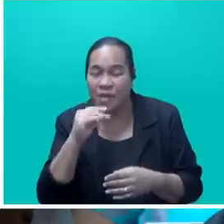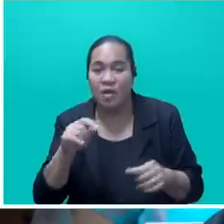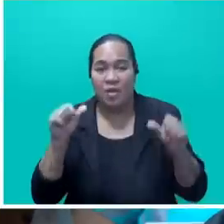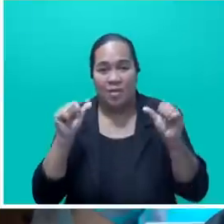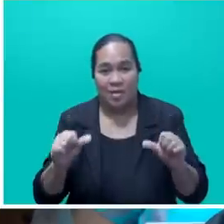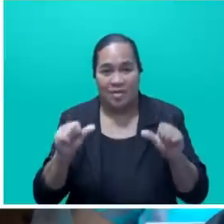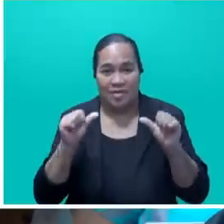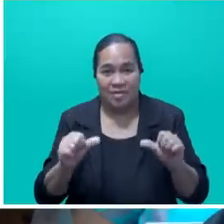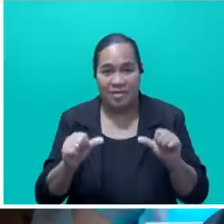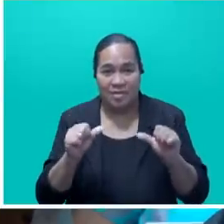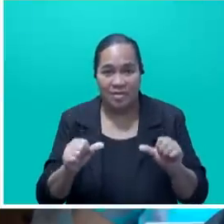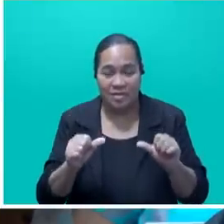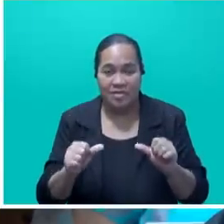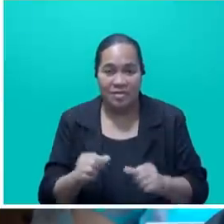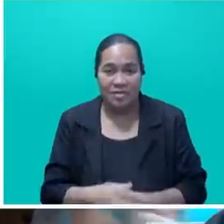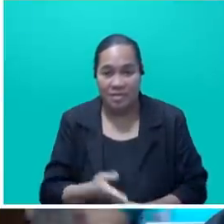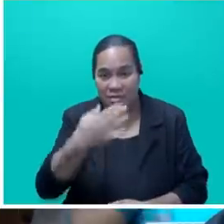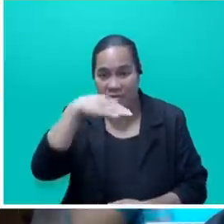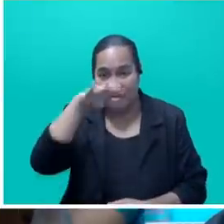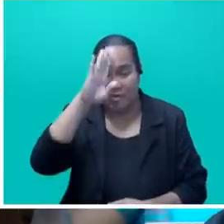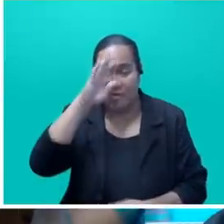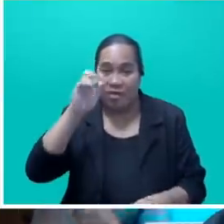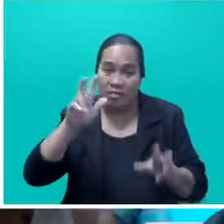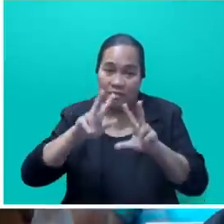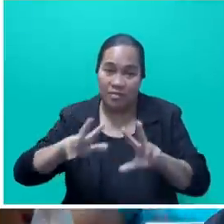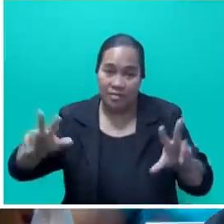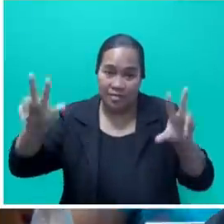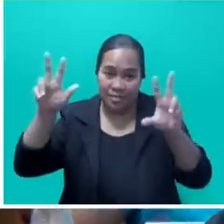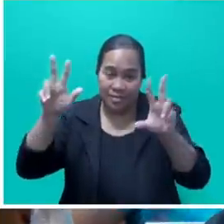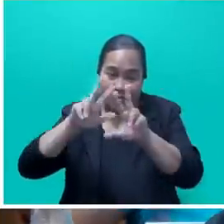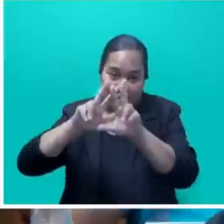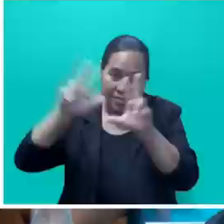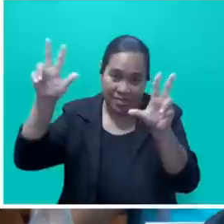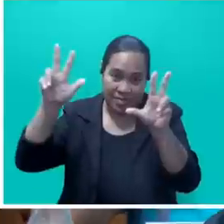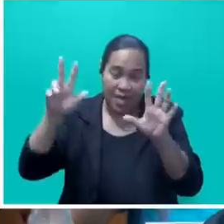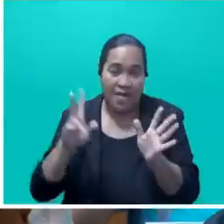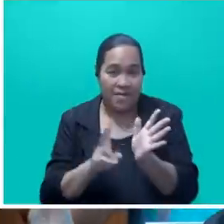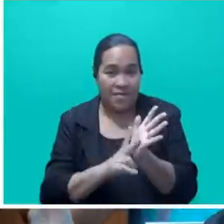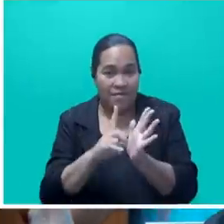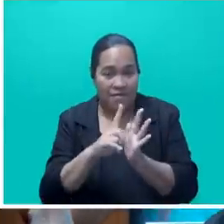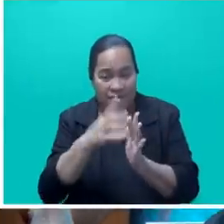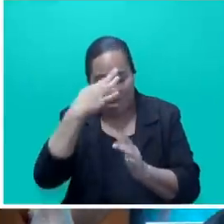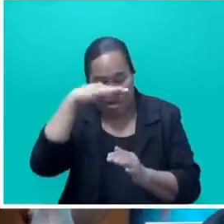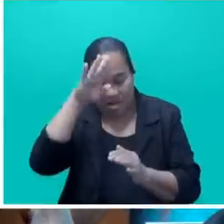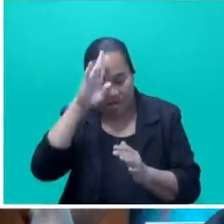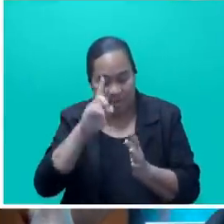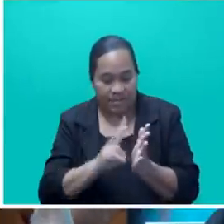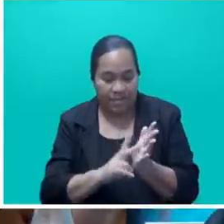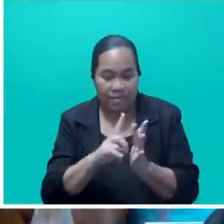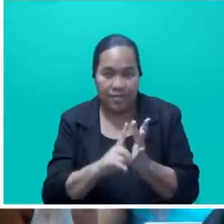of the Republic of Fiji at the 2023